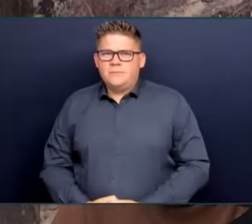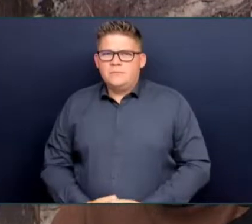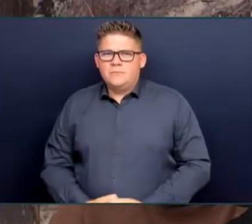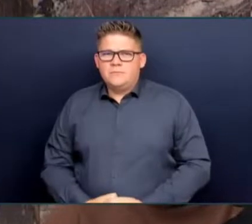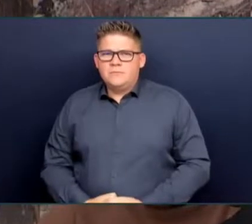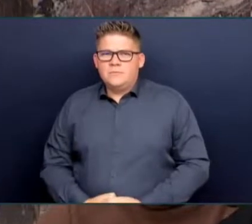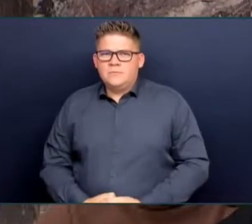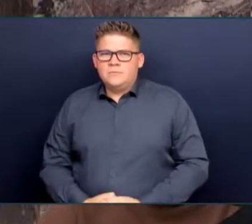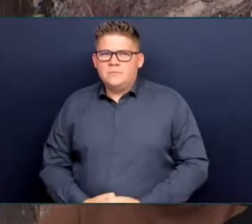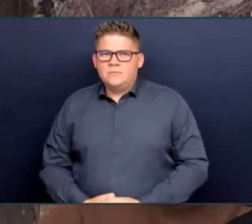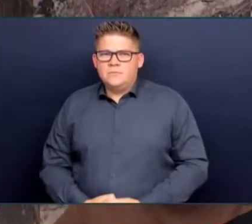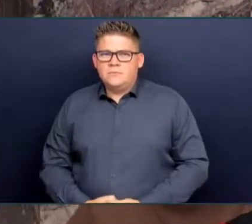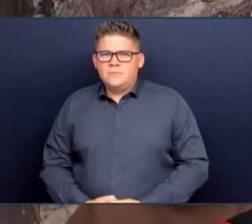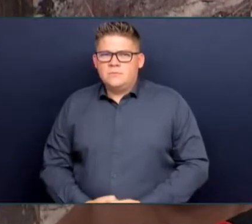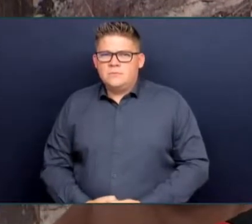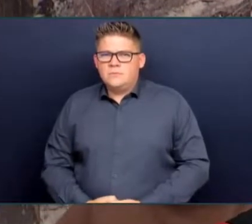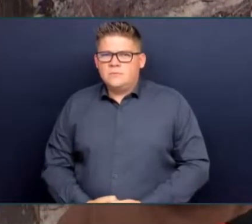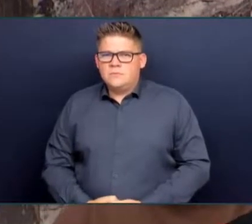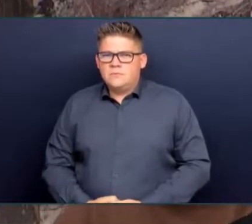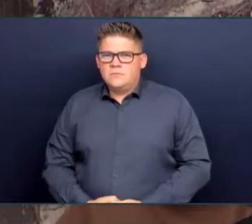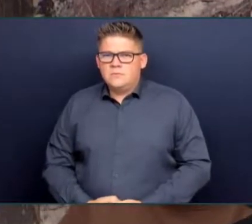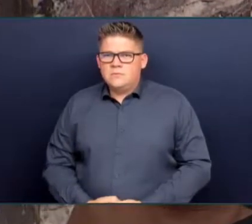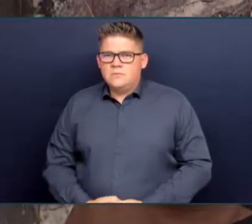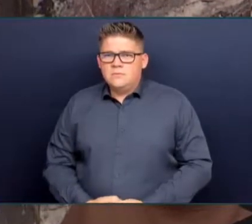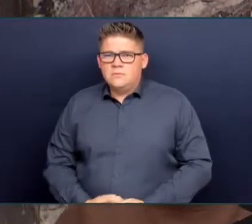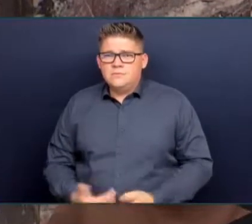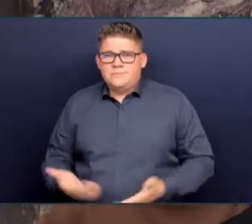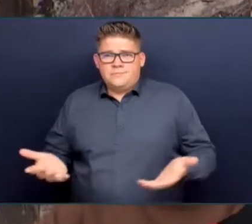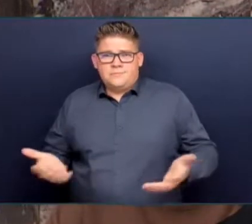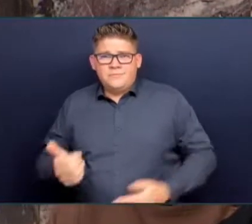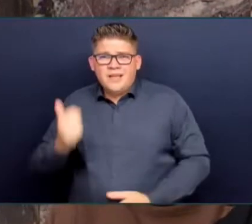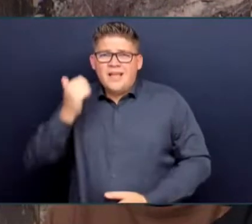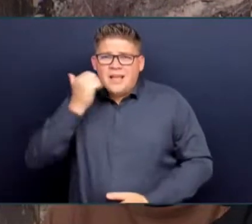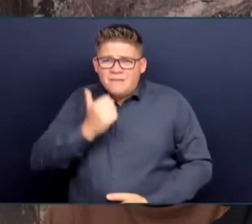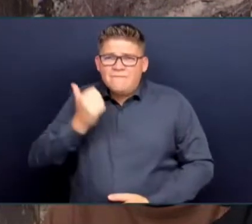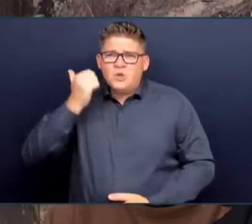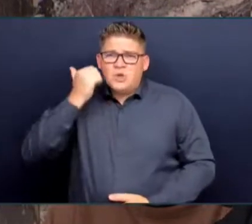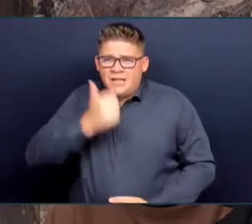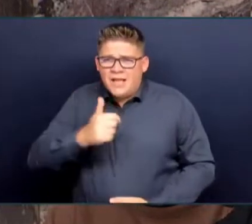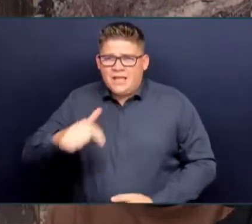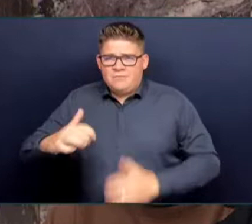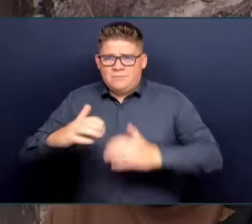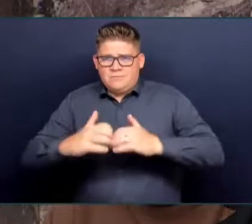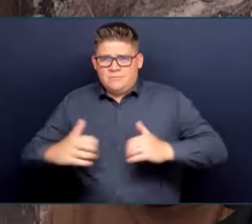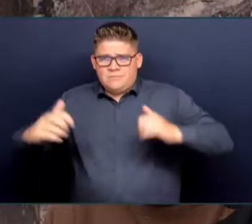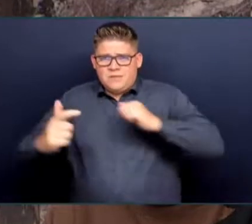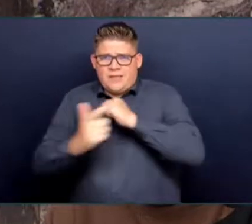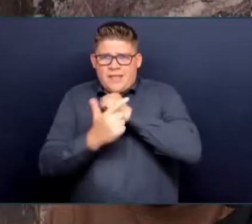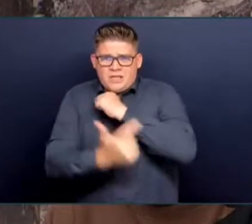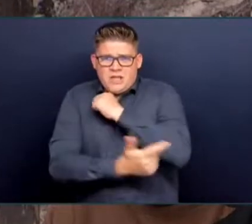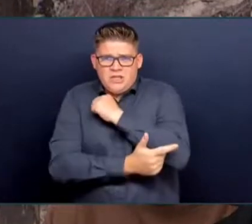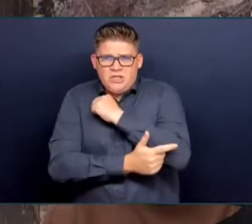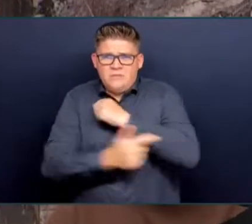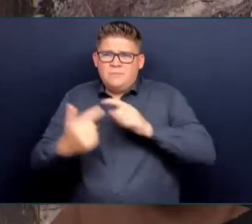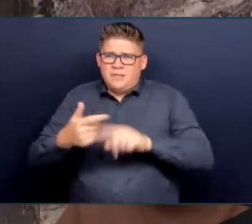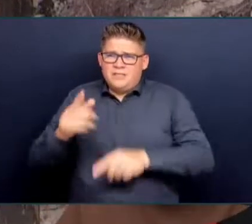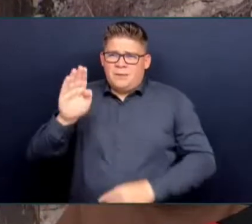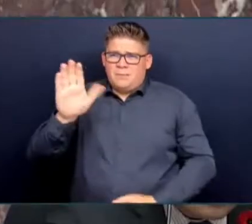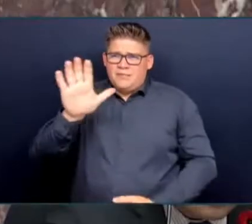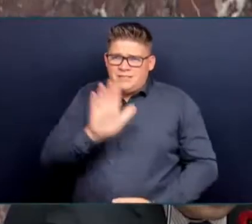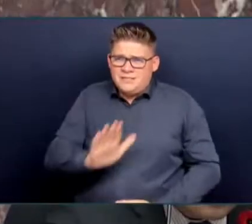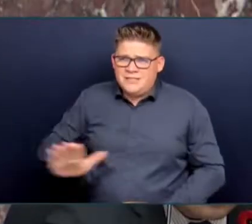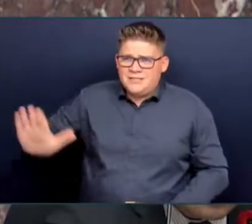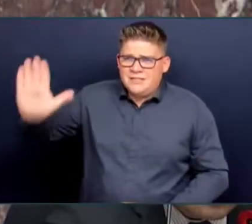Every single day in this House and in British Columbia, there is one serious issue after another.